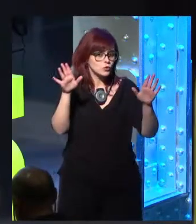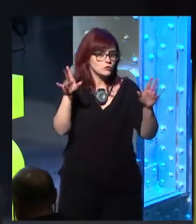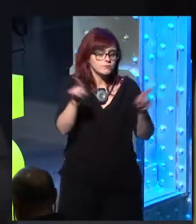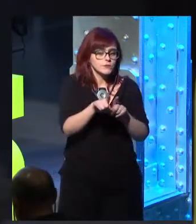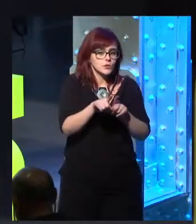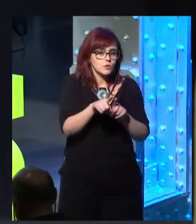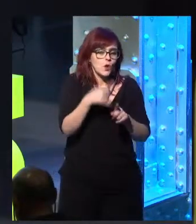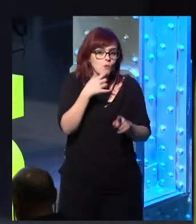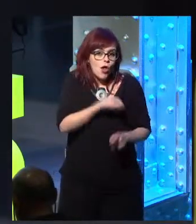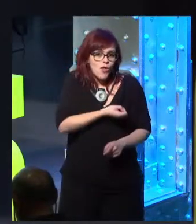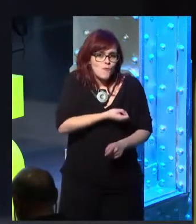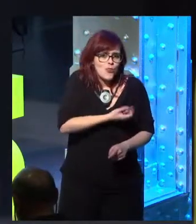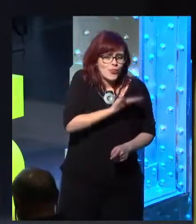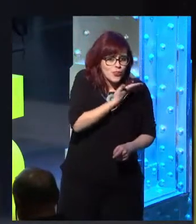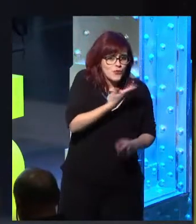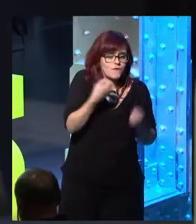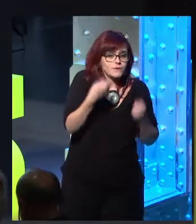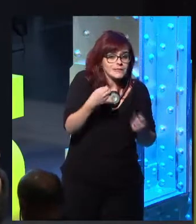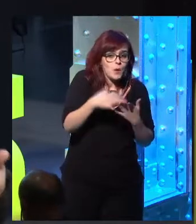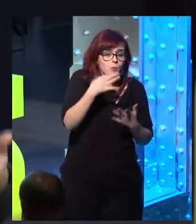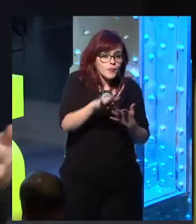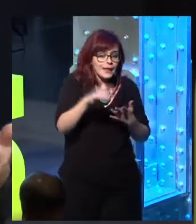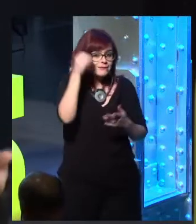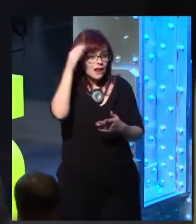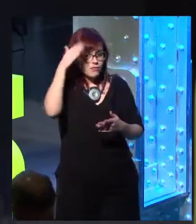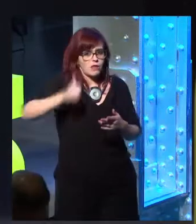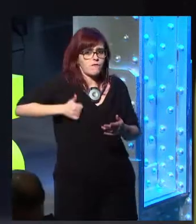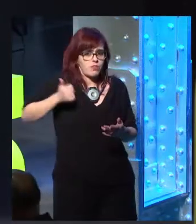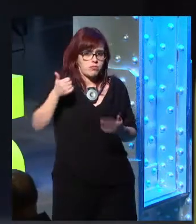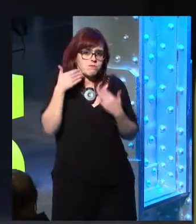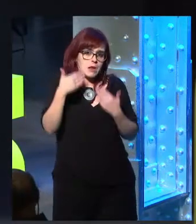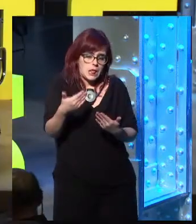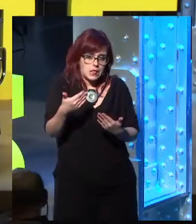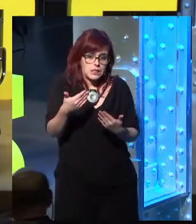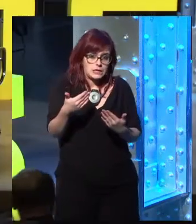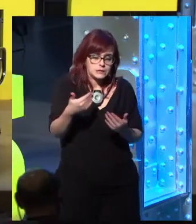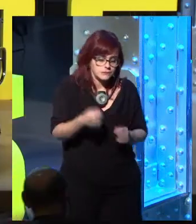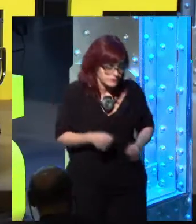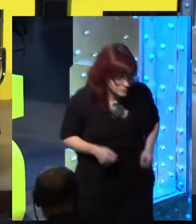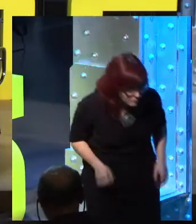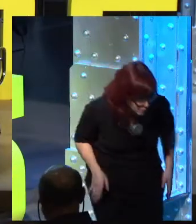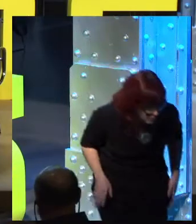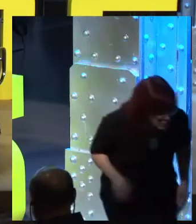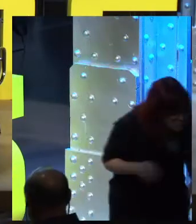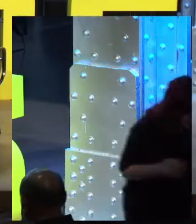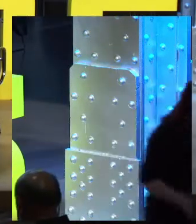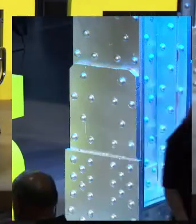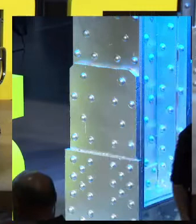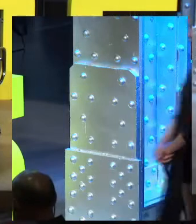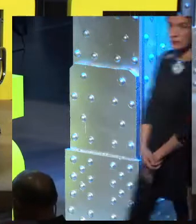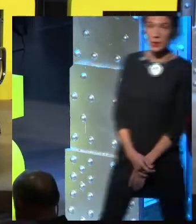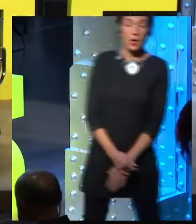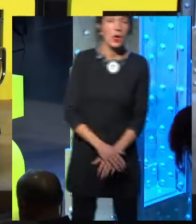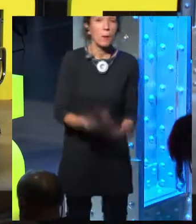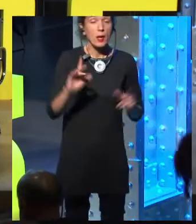the regulation then, or we'll say we need to make sure that these systems are fair, and ask the question, what are we optimizing for? Do we